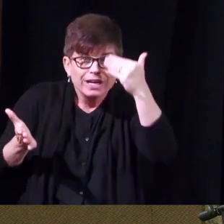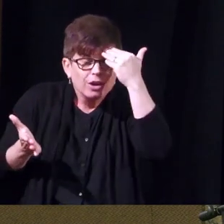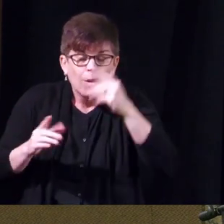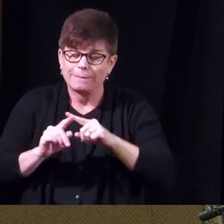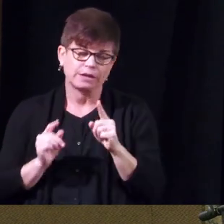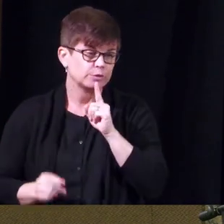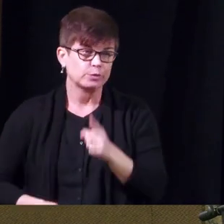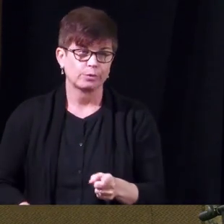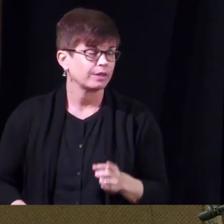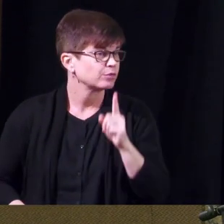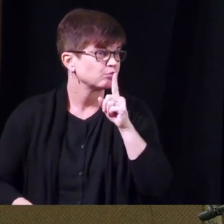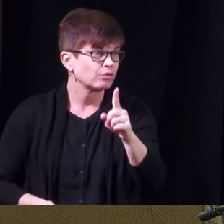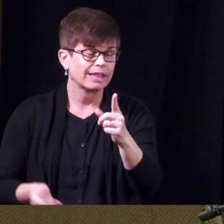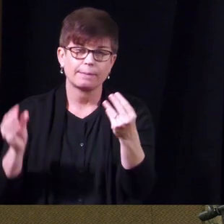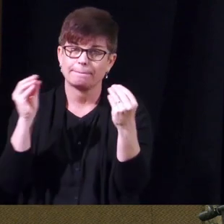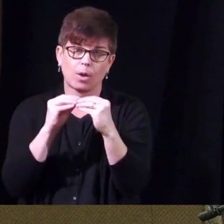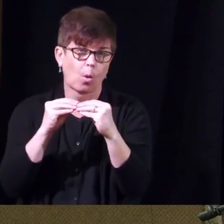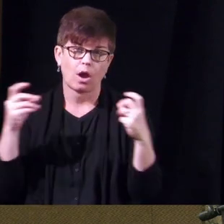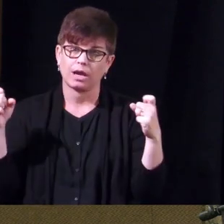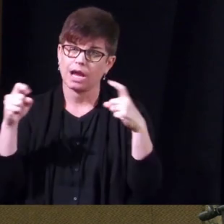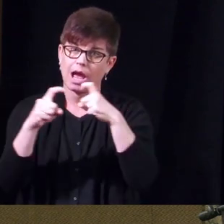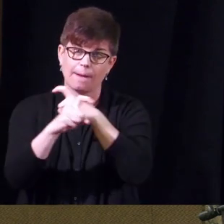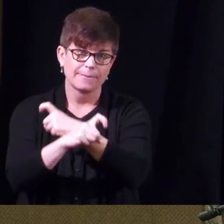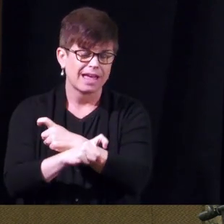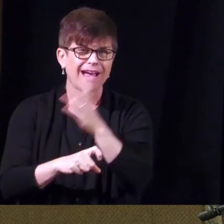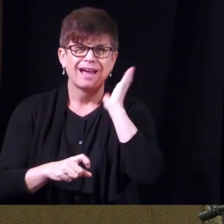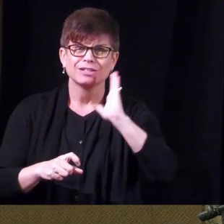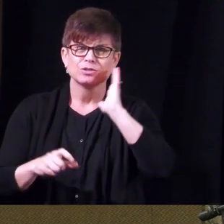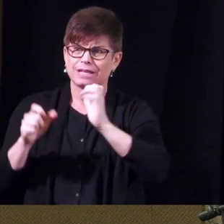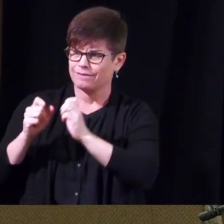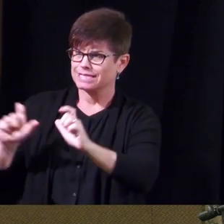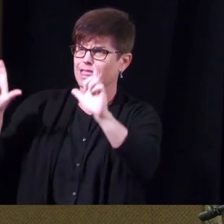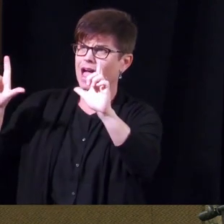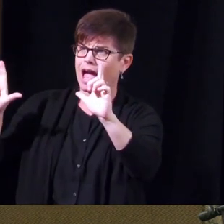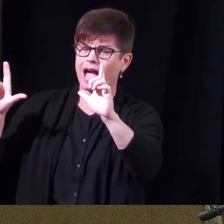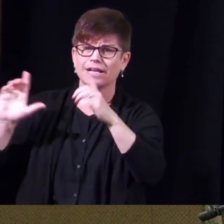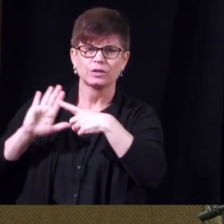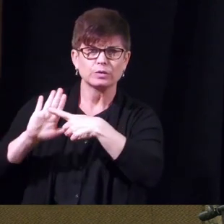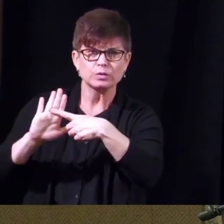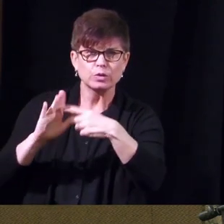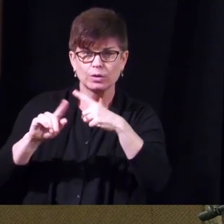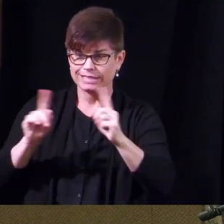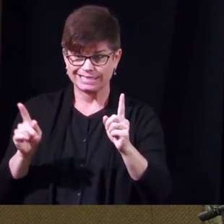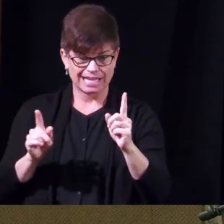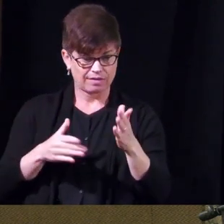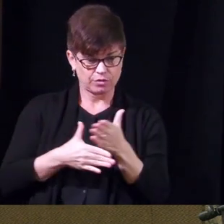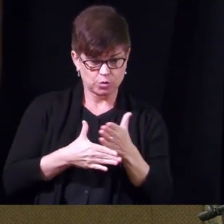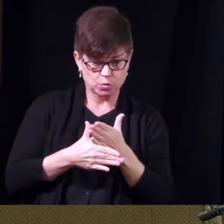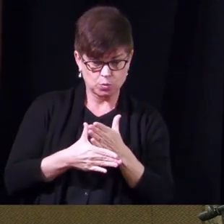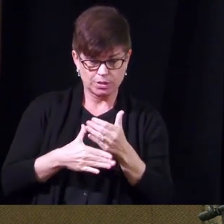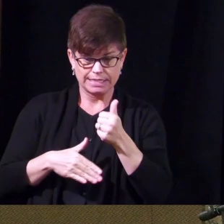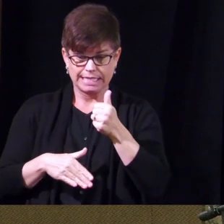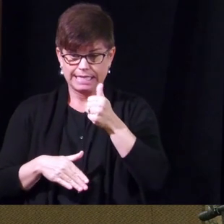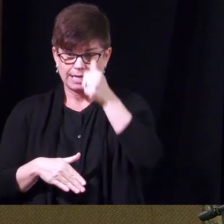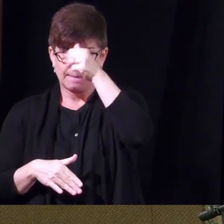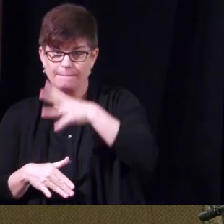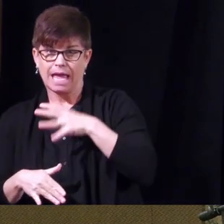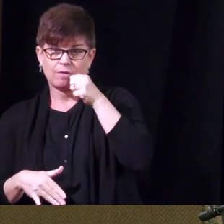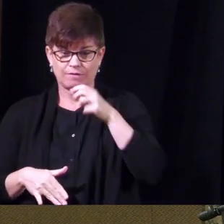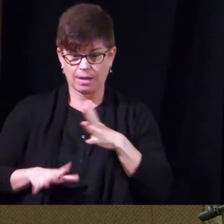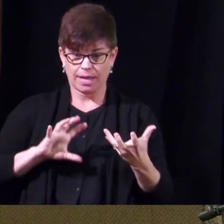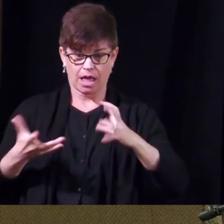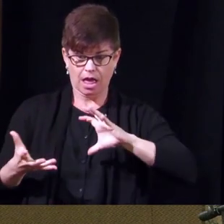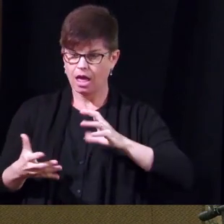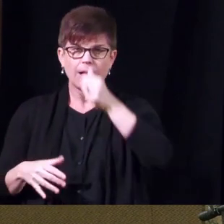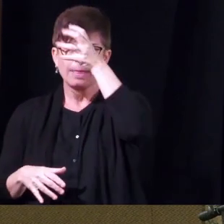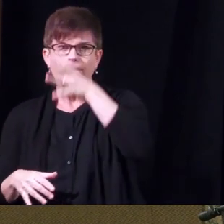truth is it's much more complicated i used to have a slide that showed the difference between male and female sexual dysfunction the male was